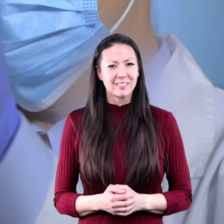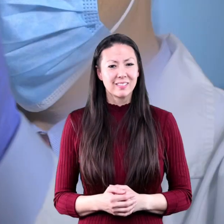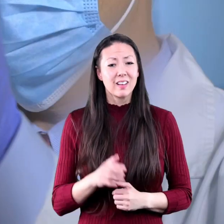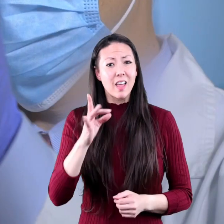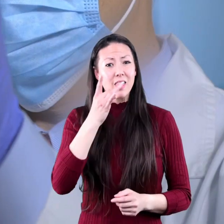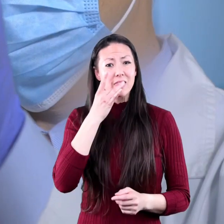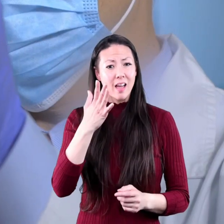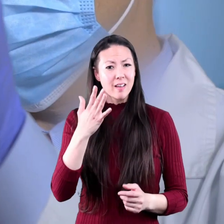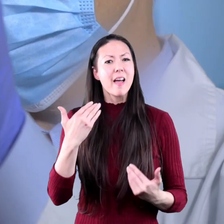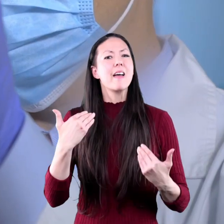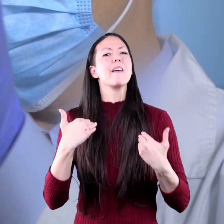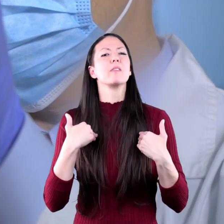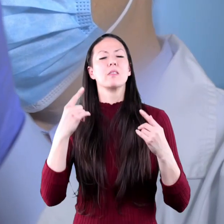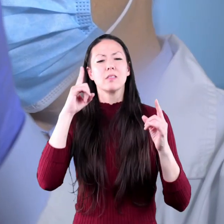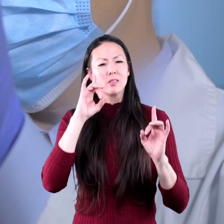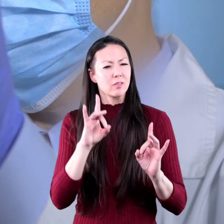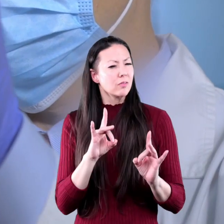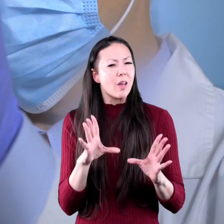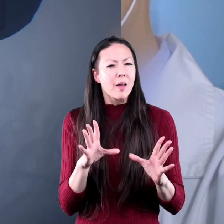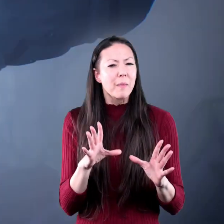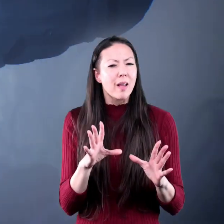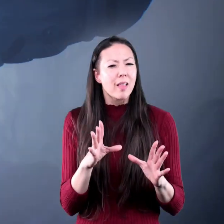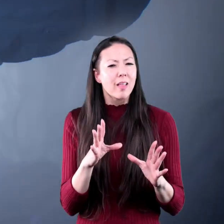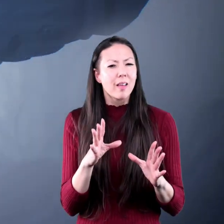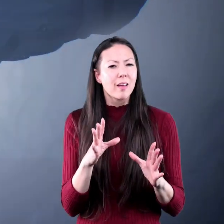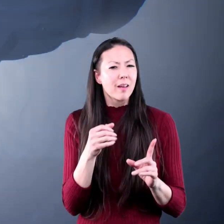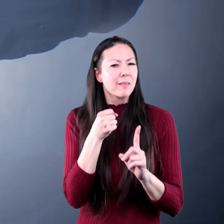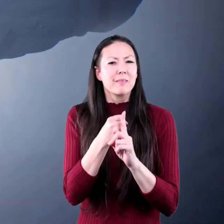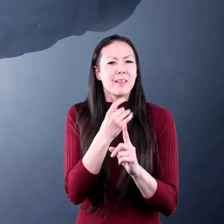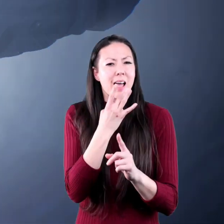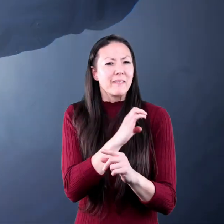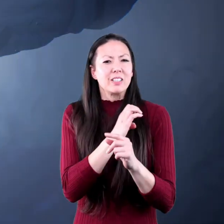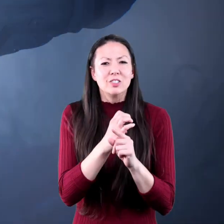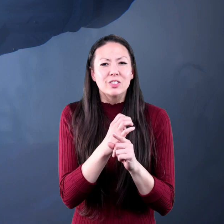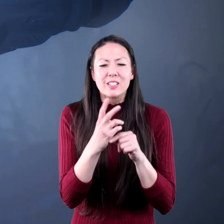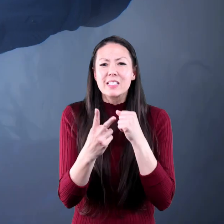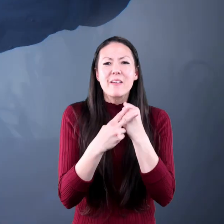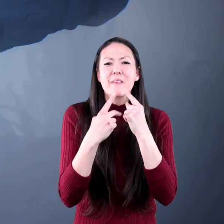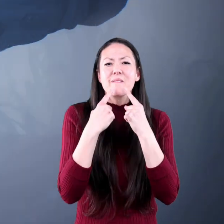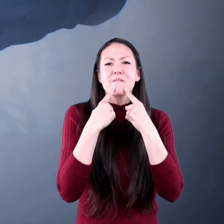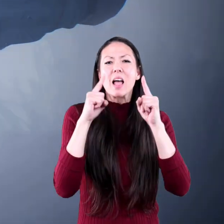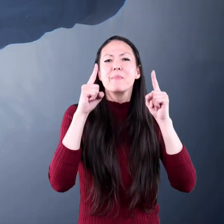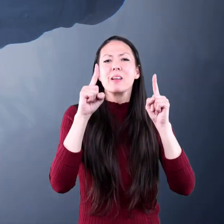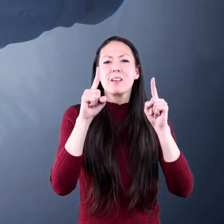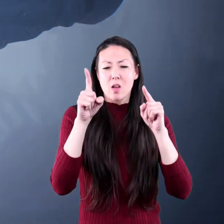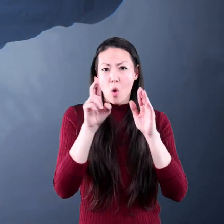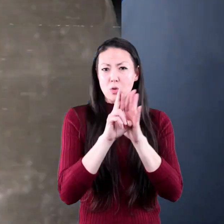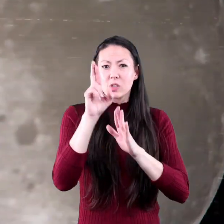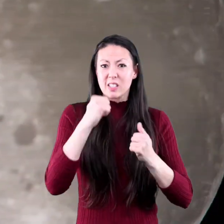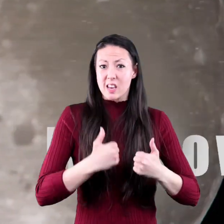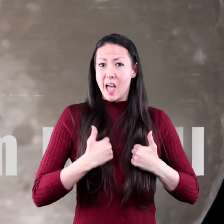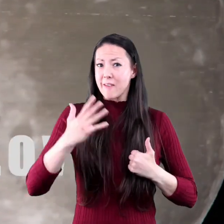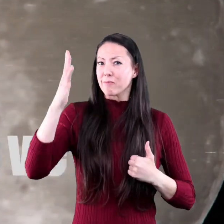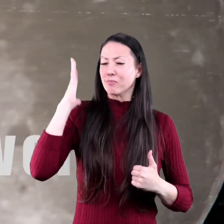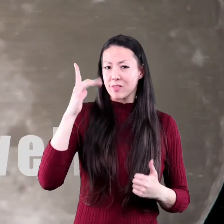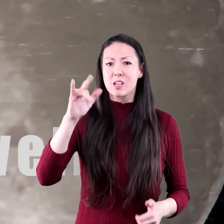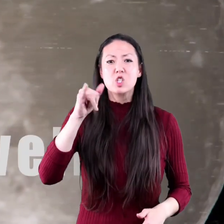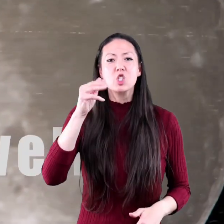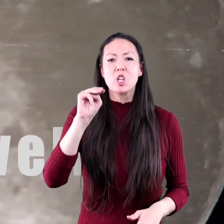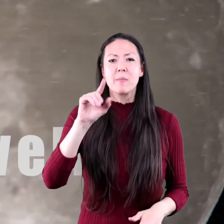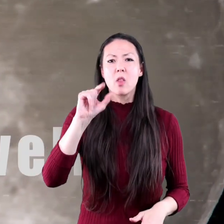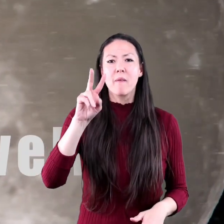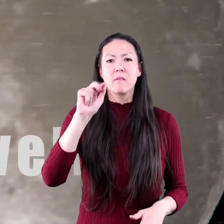Light has some incredible abilities. It even saved a famous astronaut's life once. Jim Lavelle